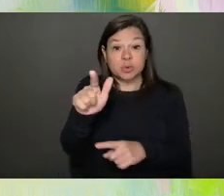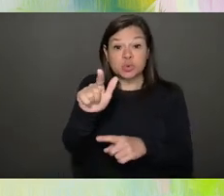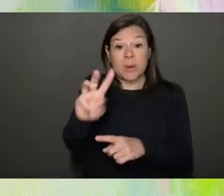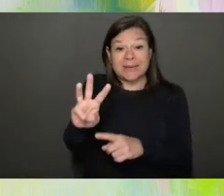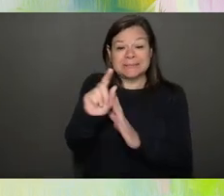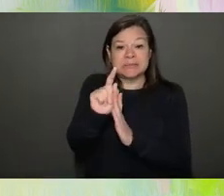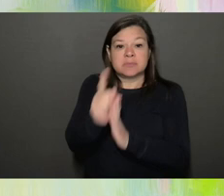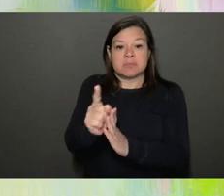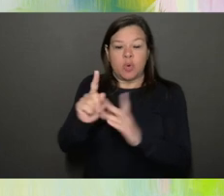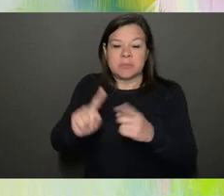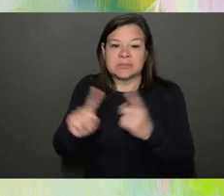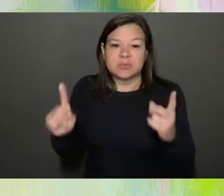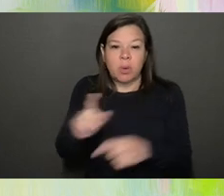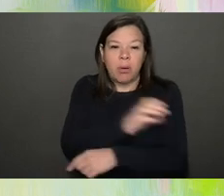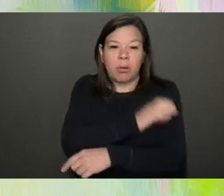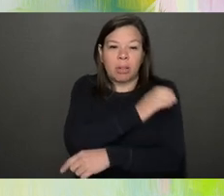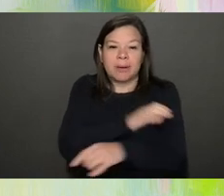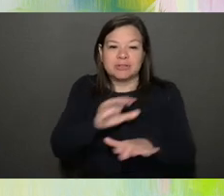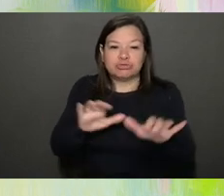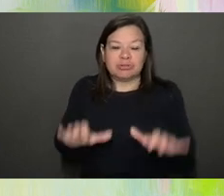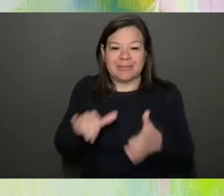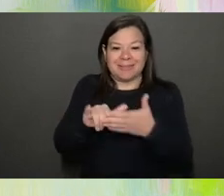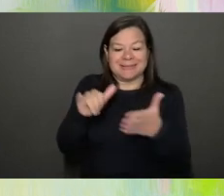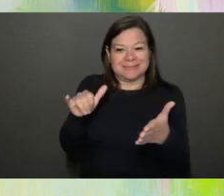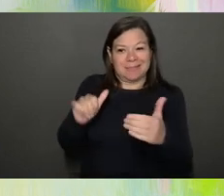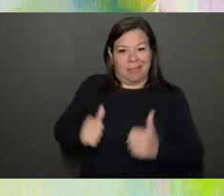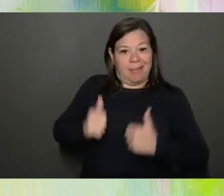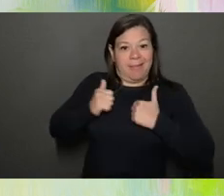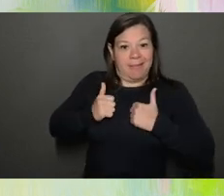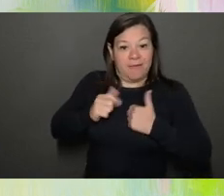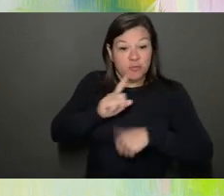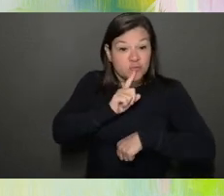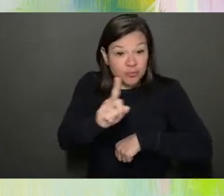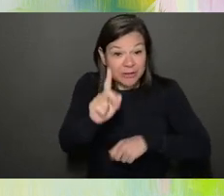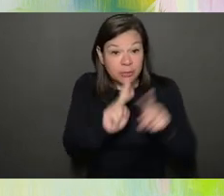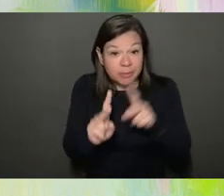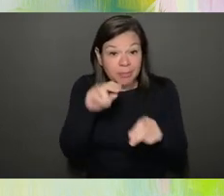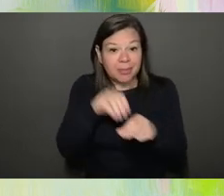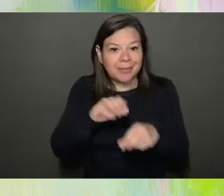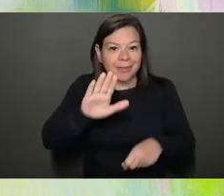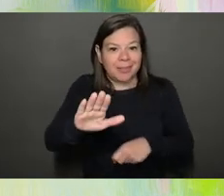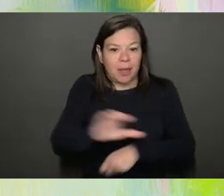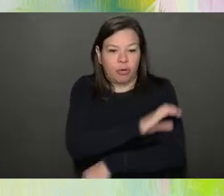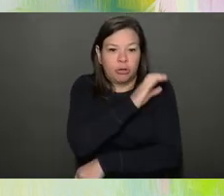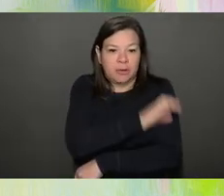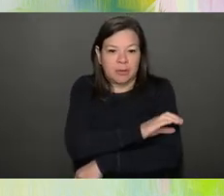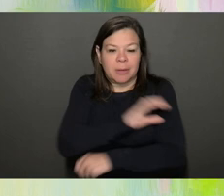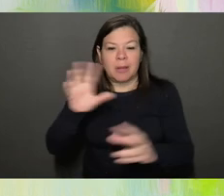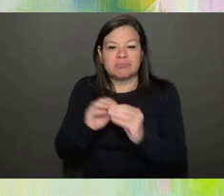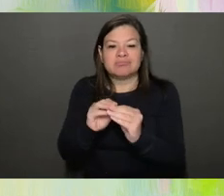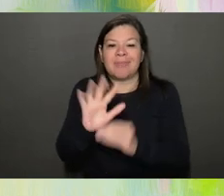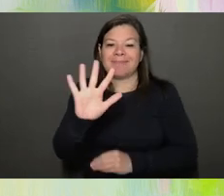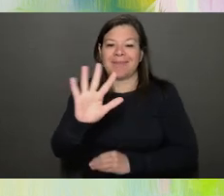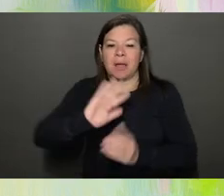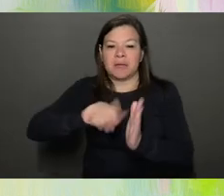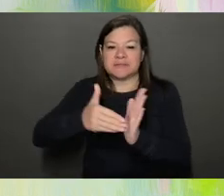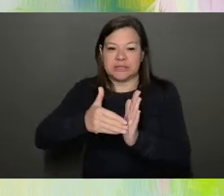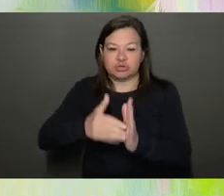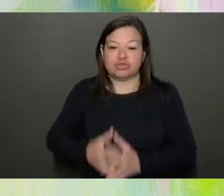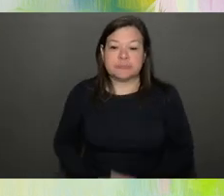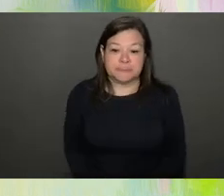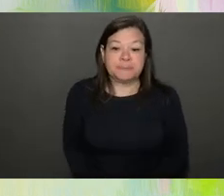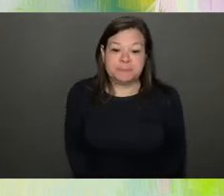clinicians did this live with real folks in their clinics. And there were five different centers that participated in this.